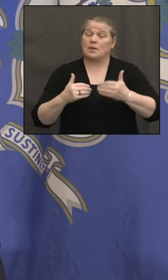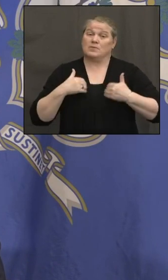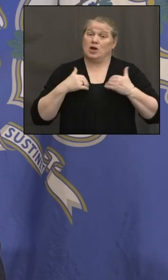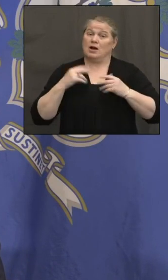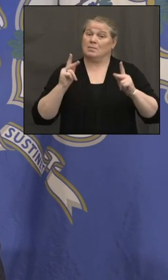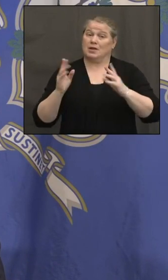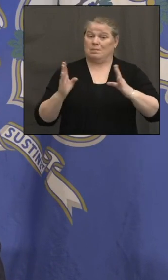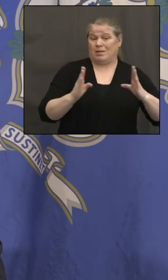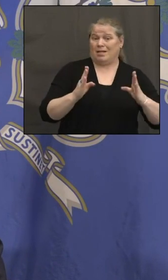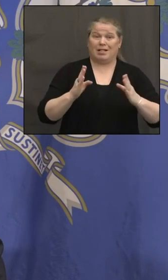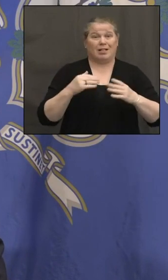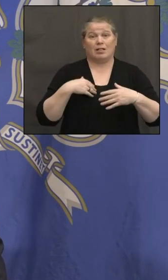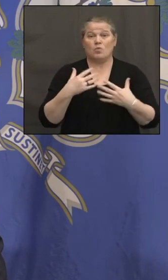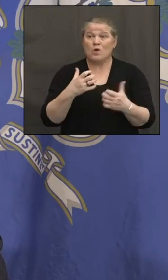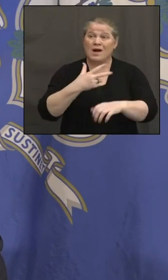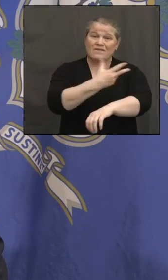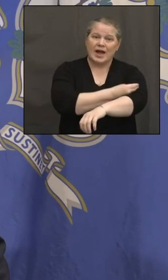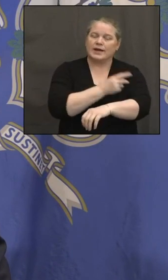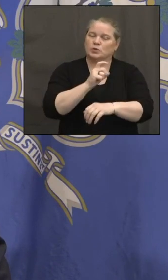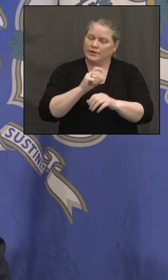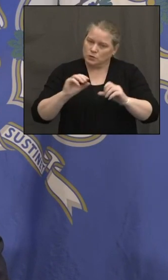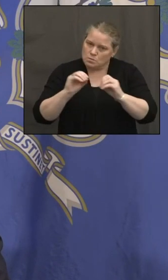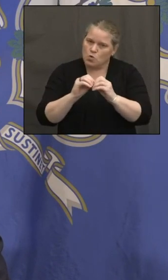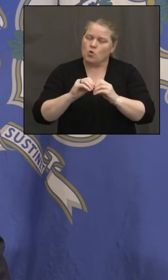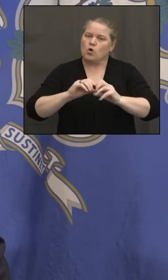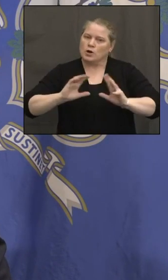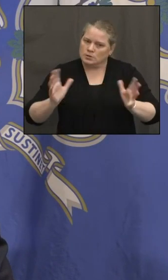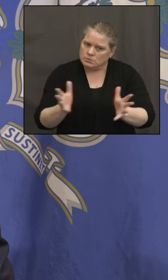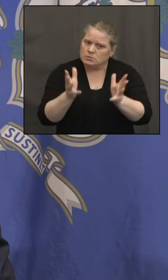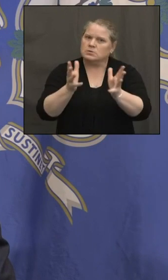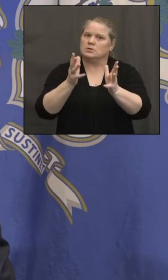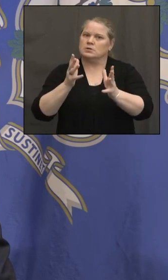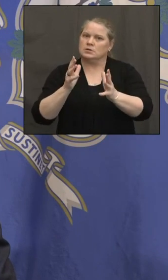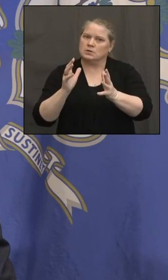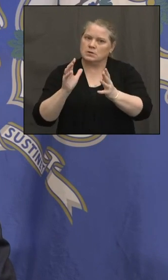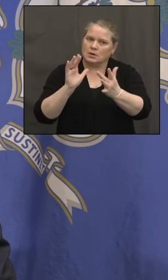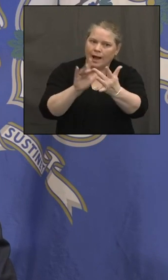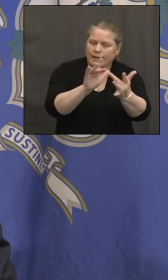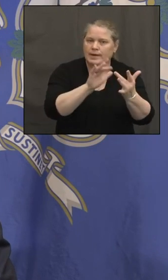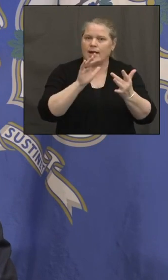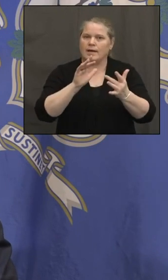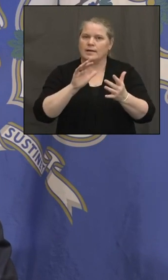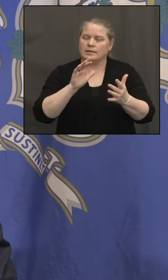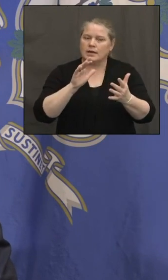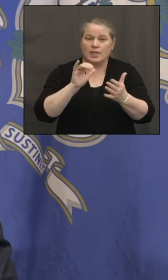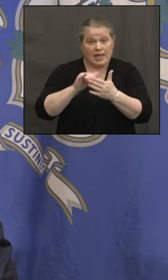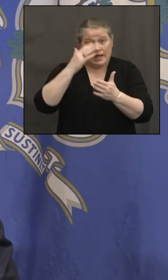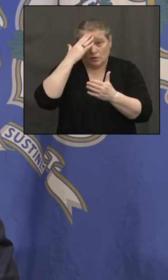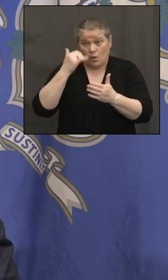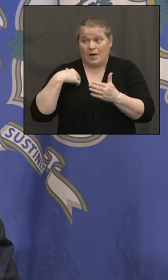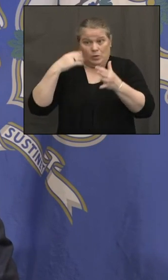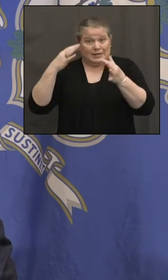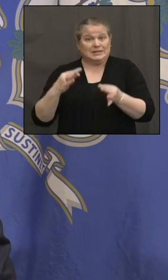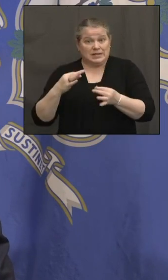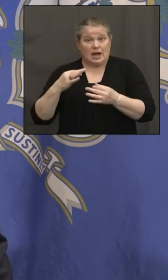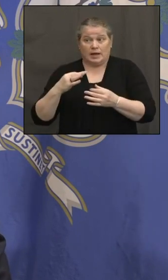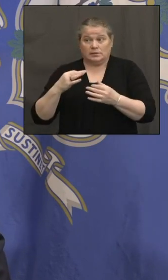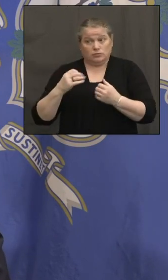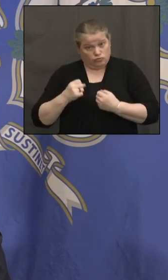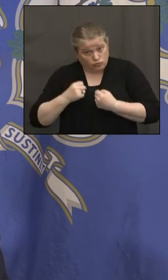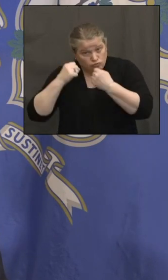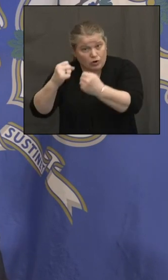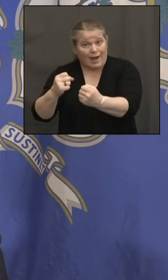vaccinated. There, we're going to have to do work. There, we're going to have to do the outreach. That's why we have these mobile vans taking it to you. So,